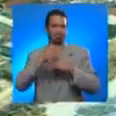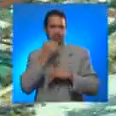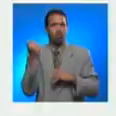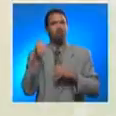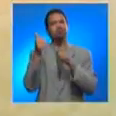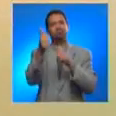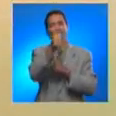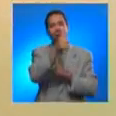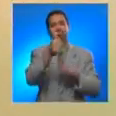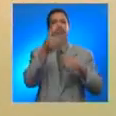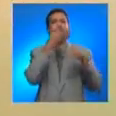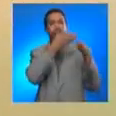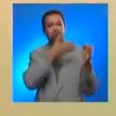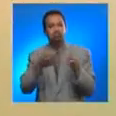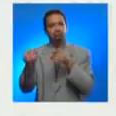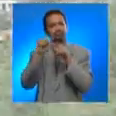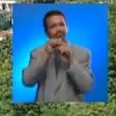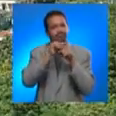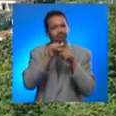for a possible tsunami.